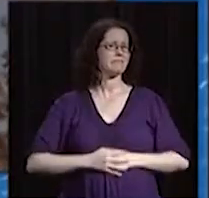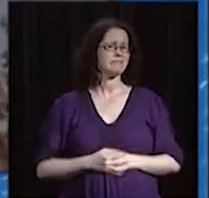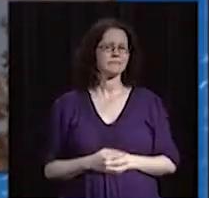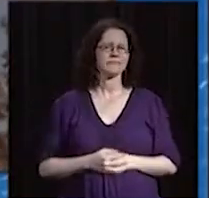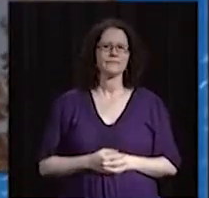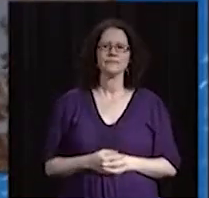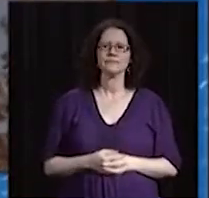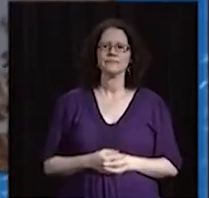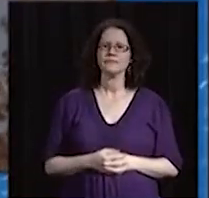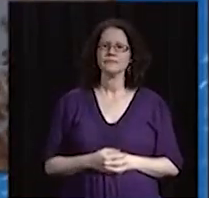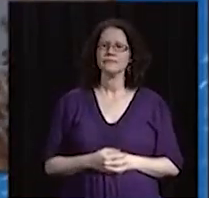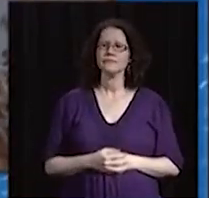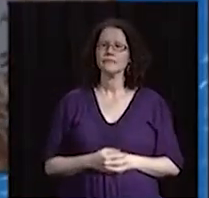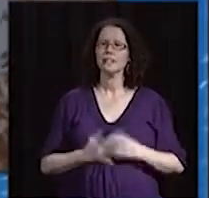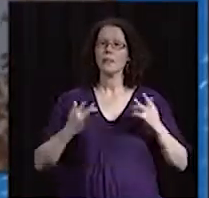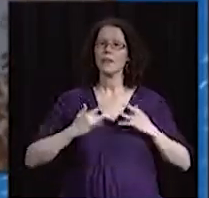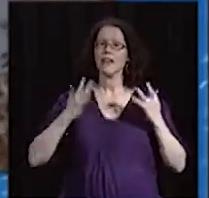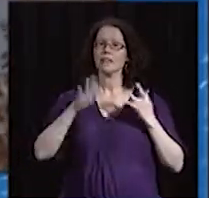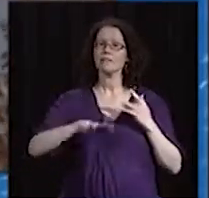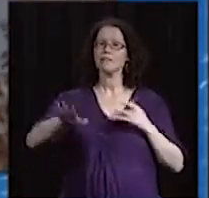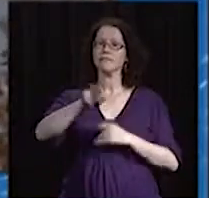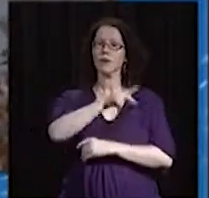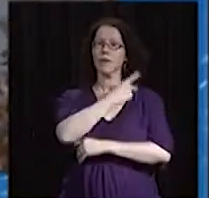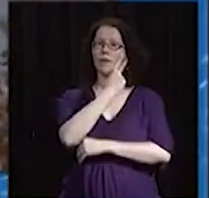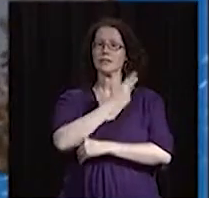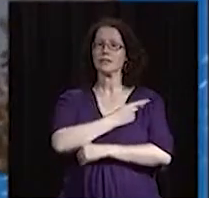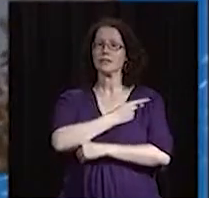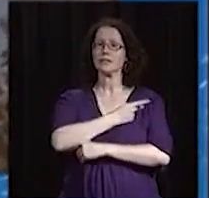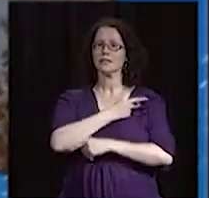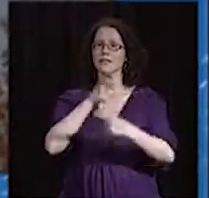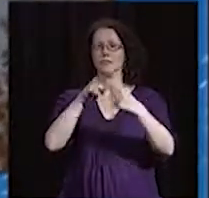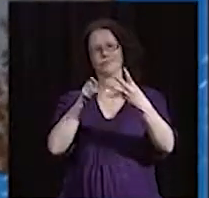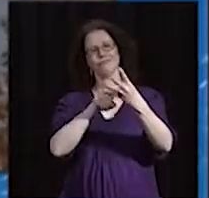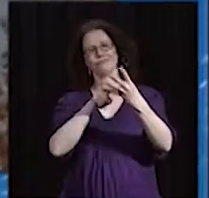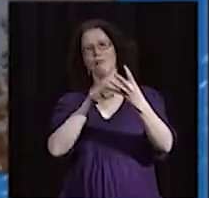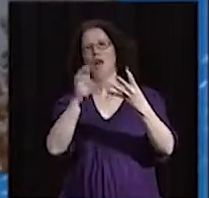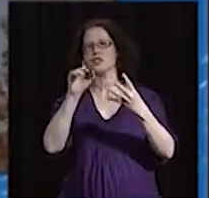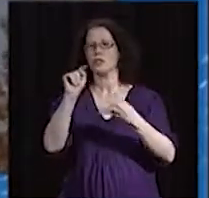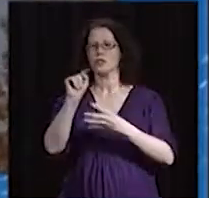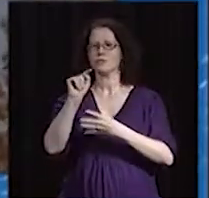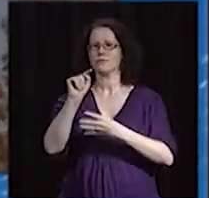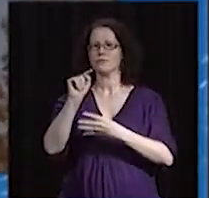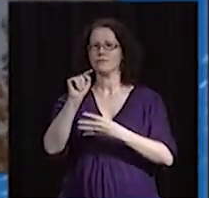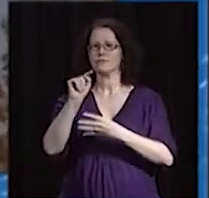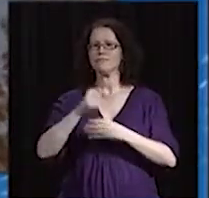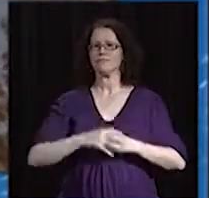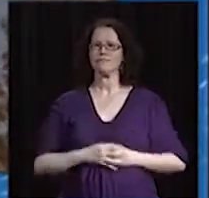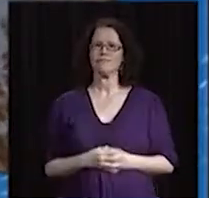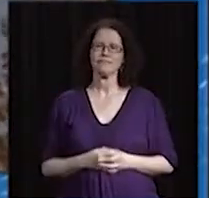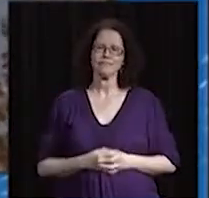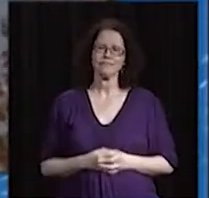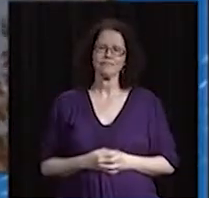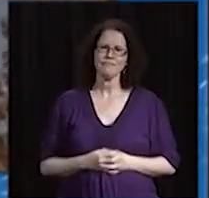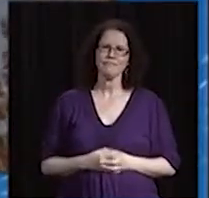Events are taking place across the province until the end of the month. Chad Allen, Waterfront TV, Halifax. Thank you. you. Thank